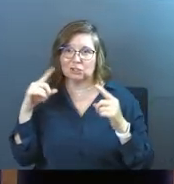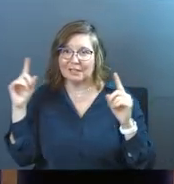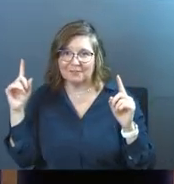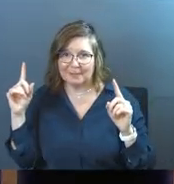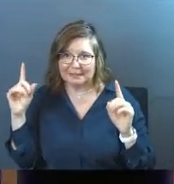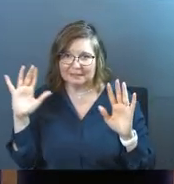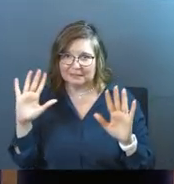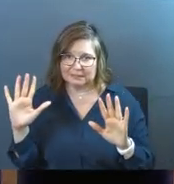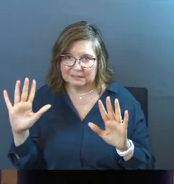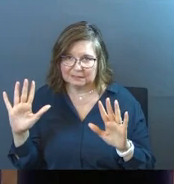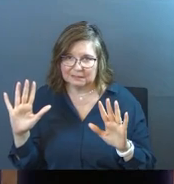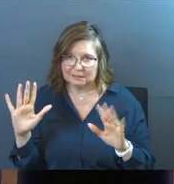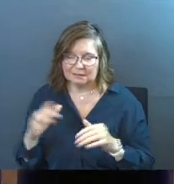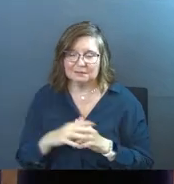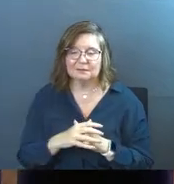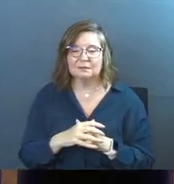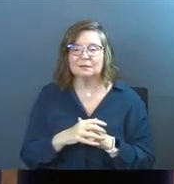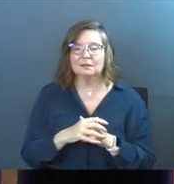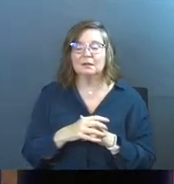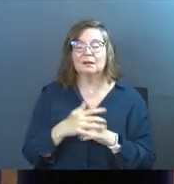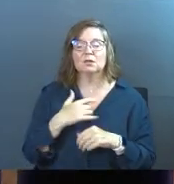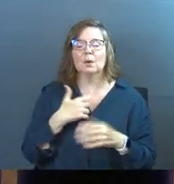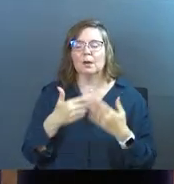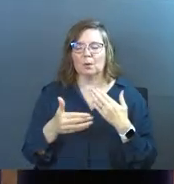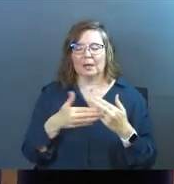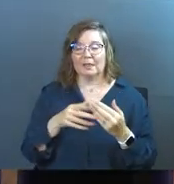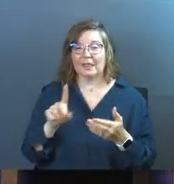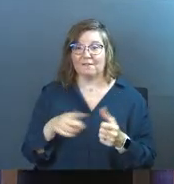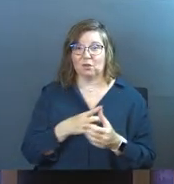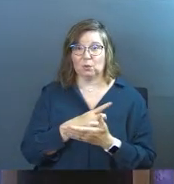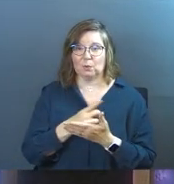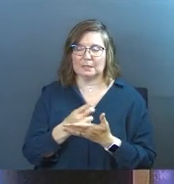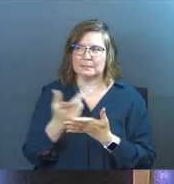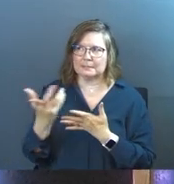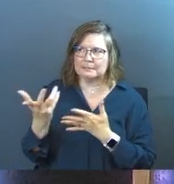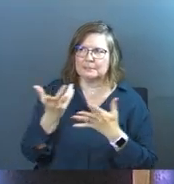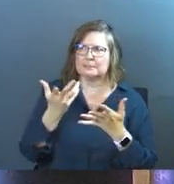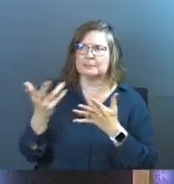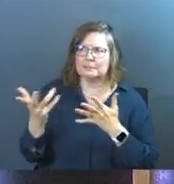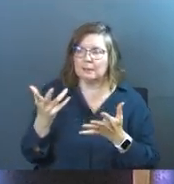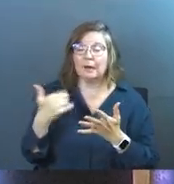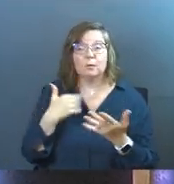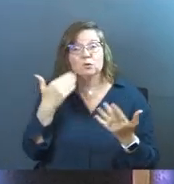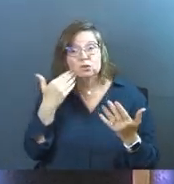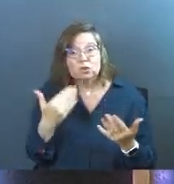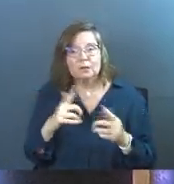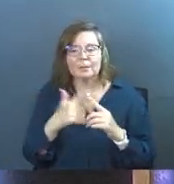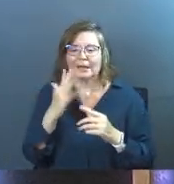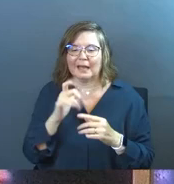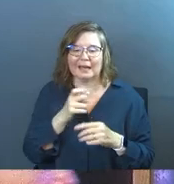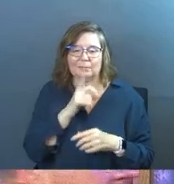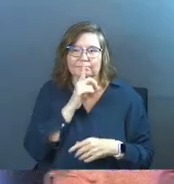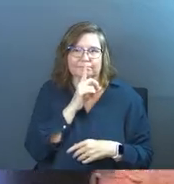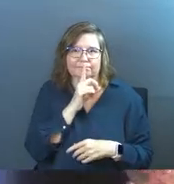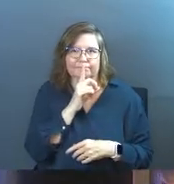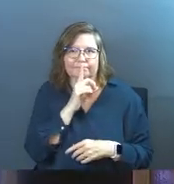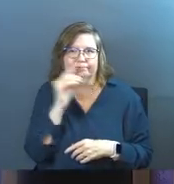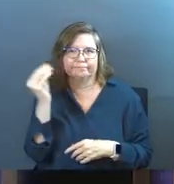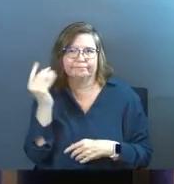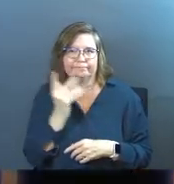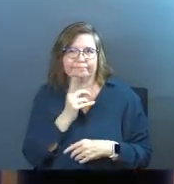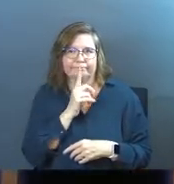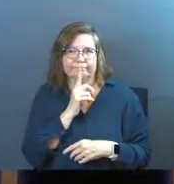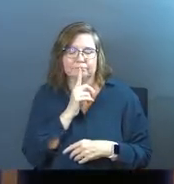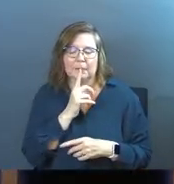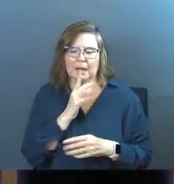at least not for us. And so anyway, I spent the whole first week doing that and it was good. There was good stuff, but God hadn't really spoken to me